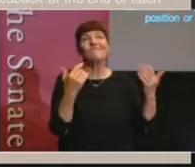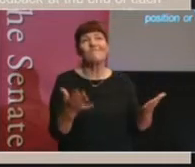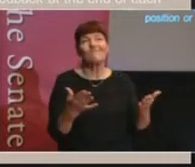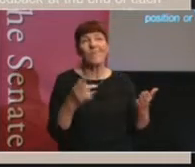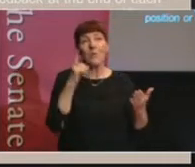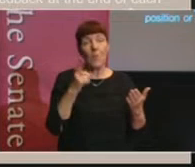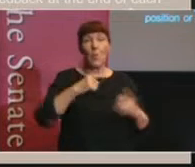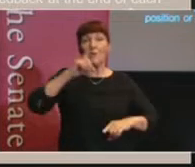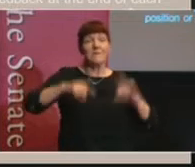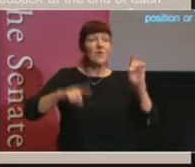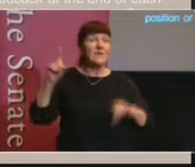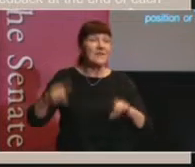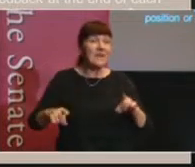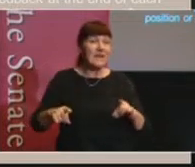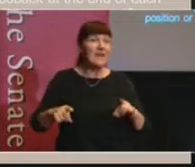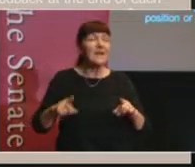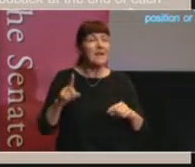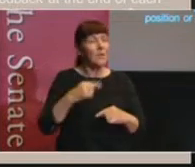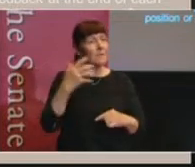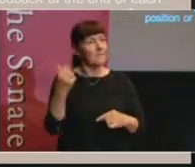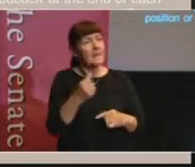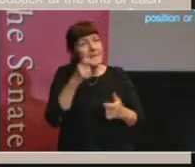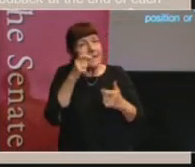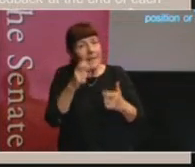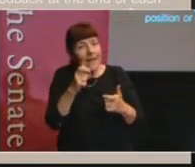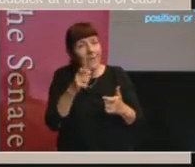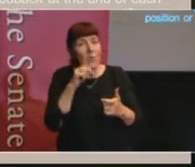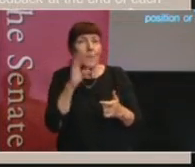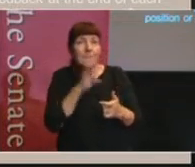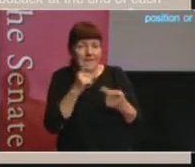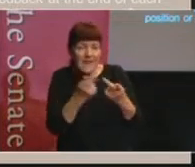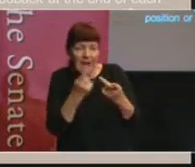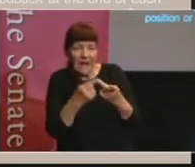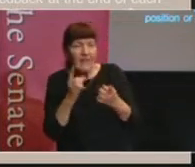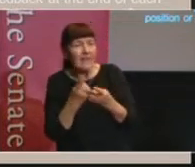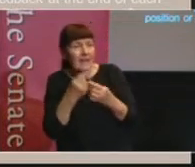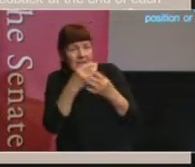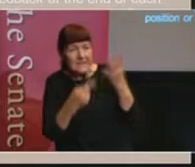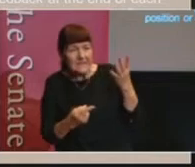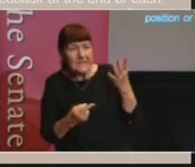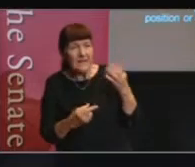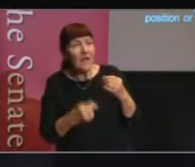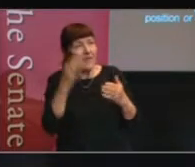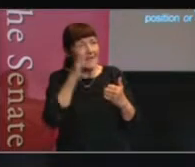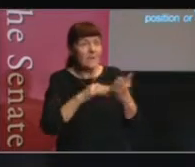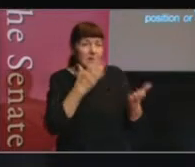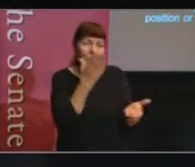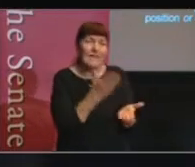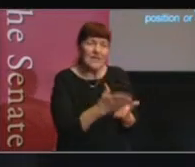in more diversity, we have to be careful that we're not missing those other things like the experience of legitimacy.